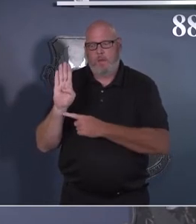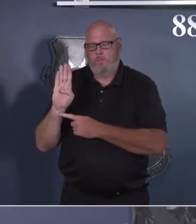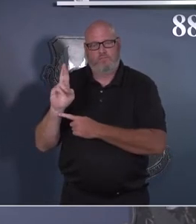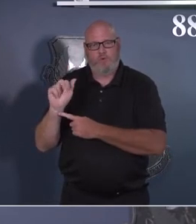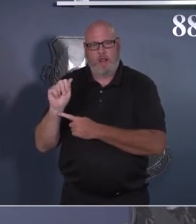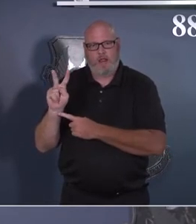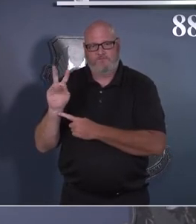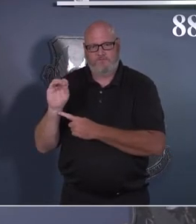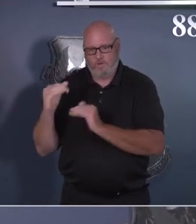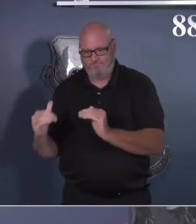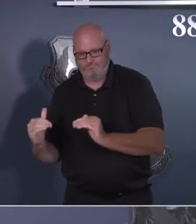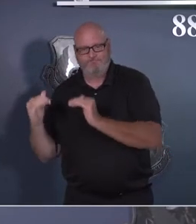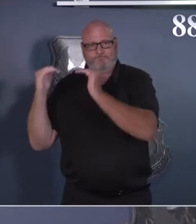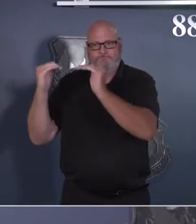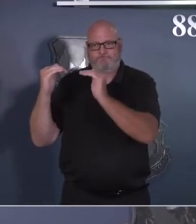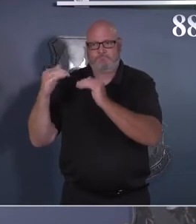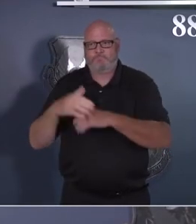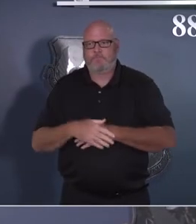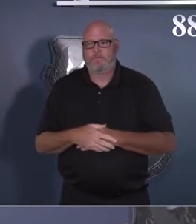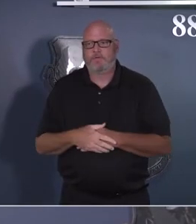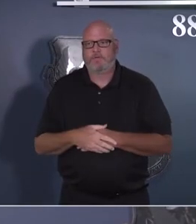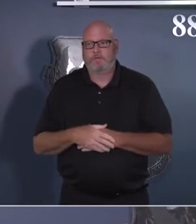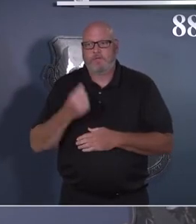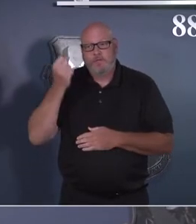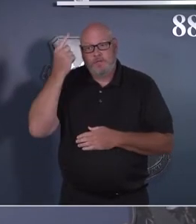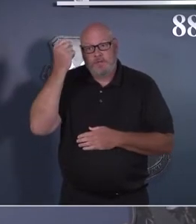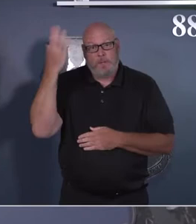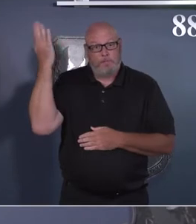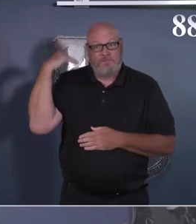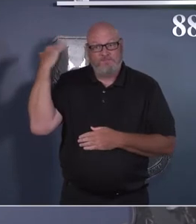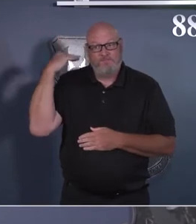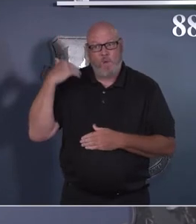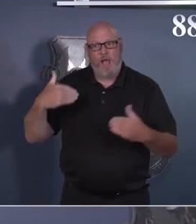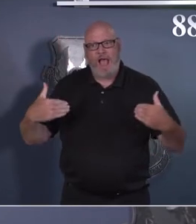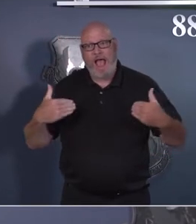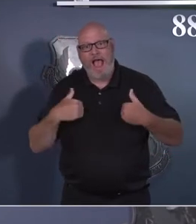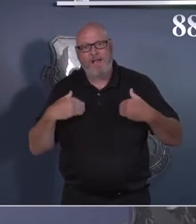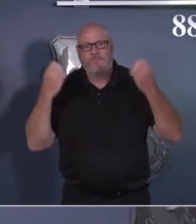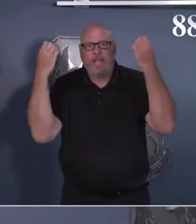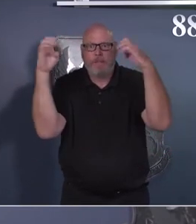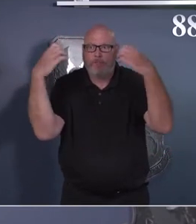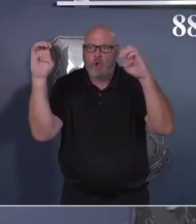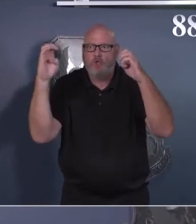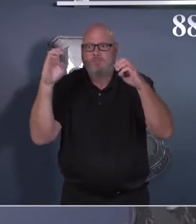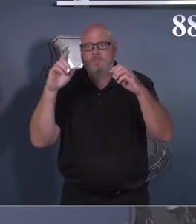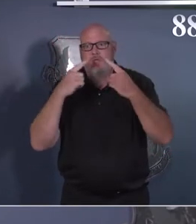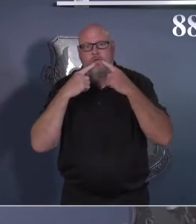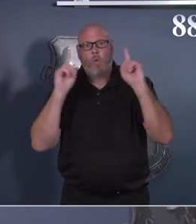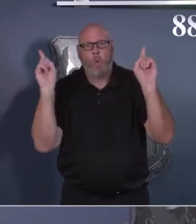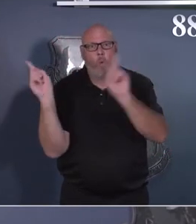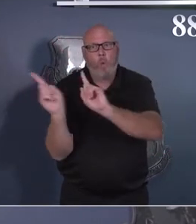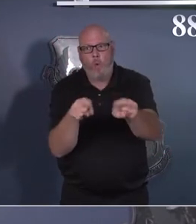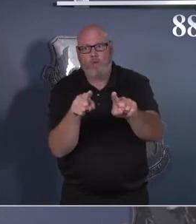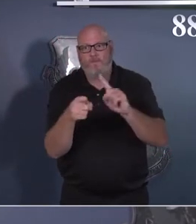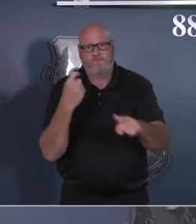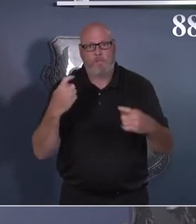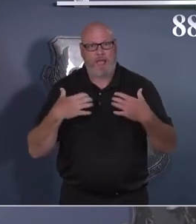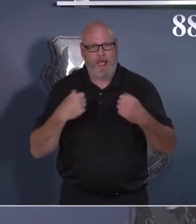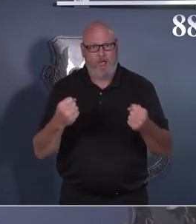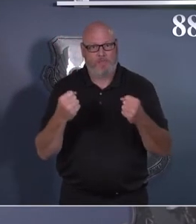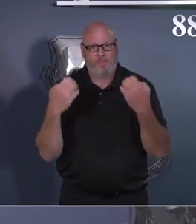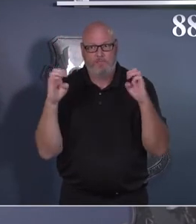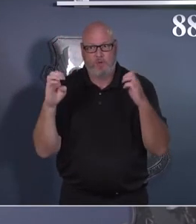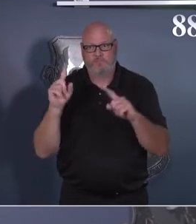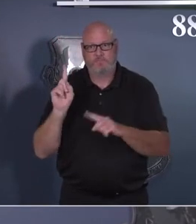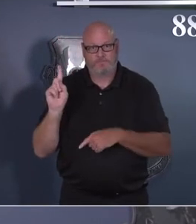apart and explain why we went to HP Con Bravo but did not declare a public health emergency again. In doing so,